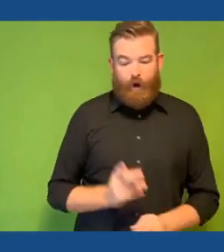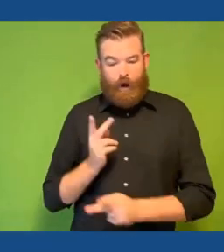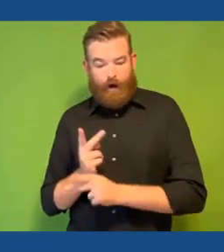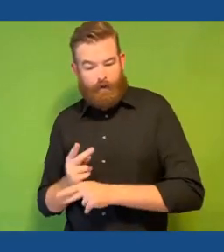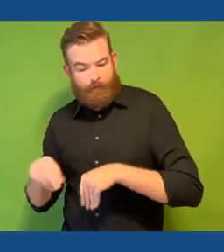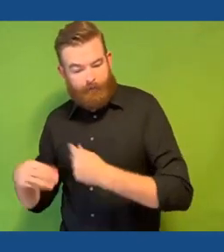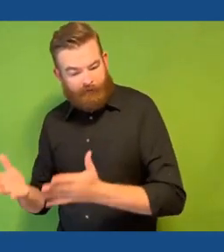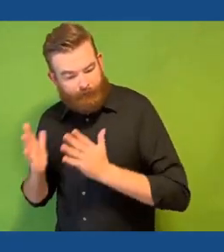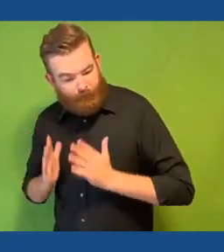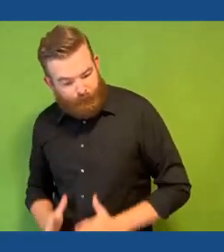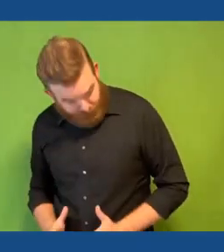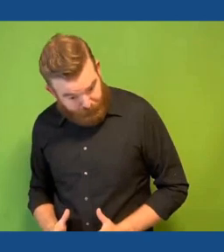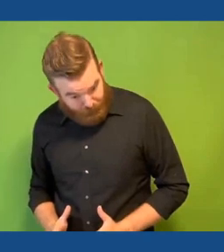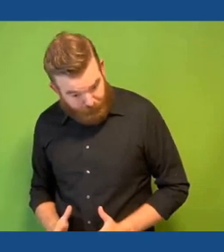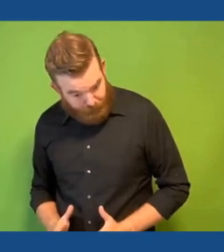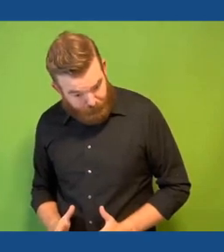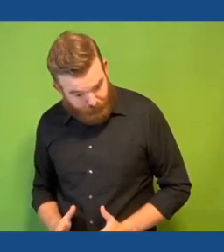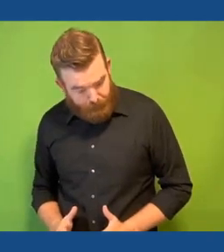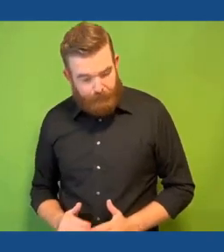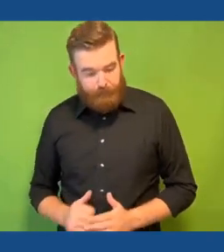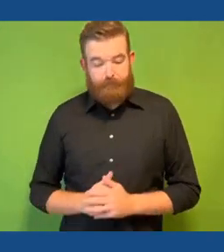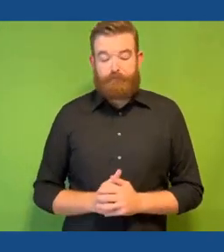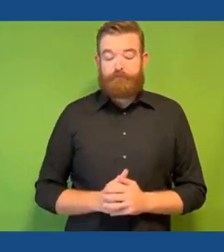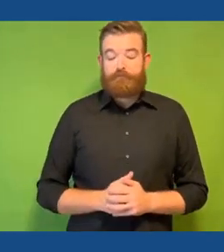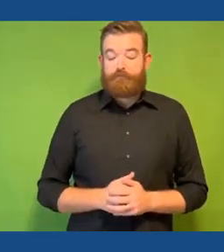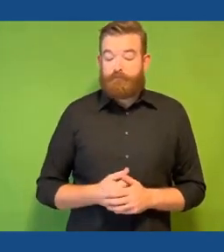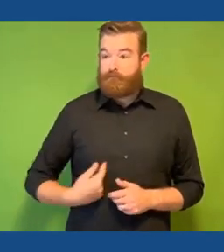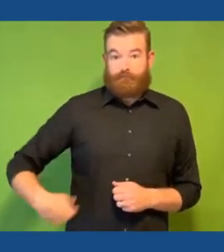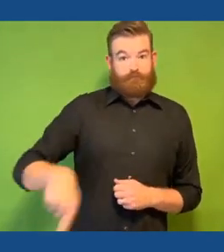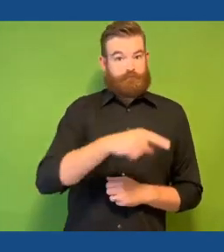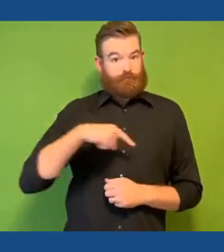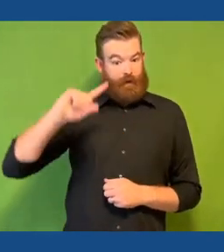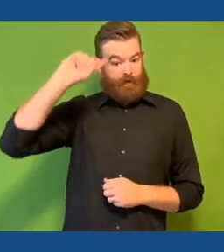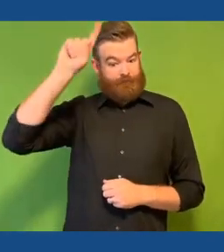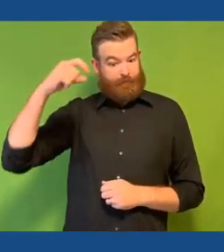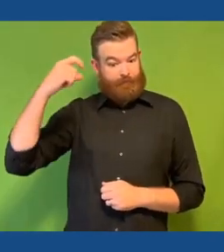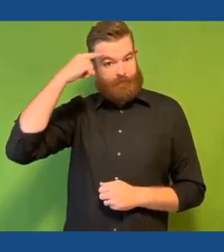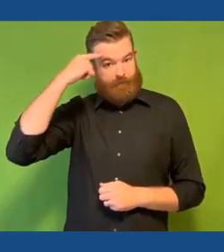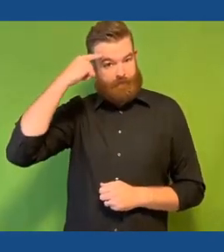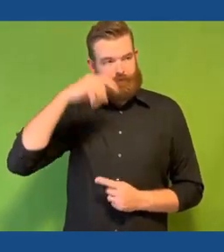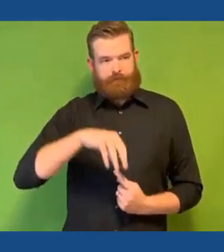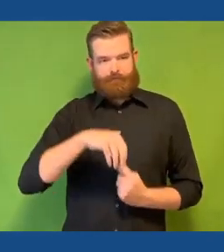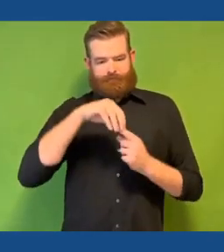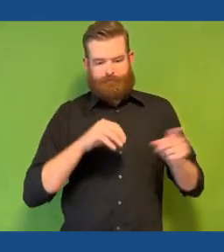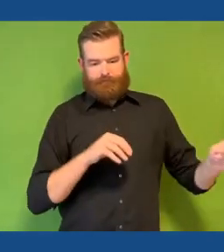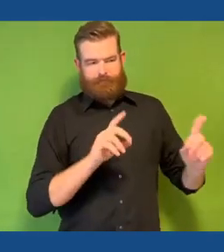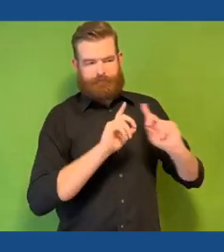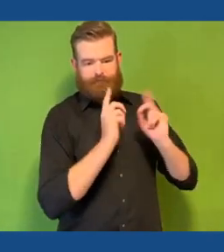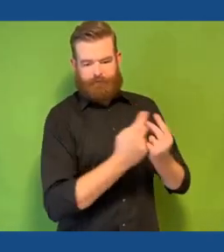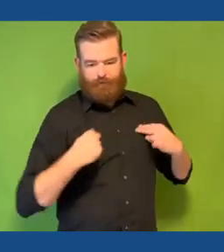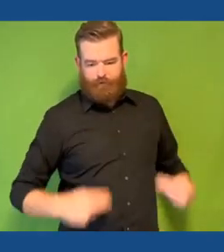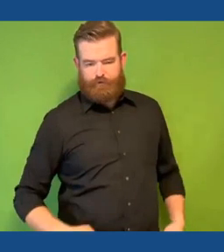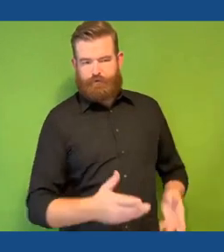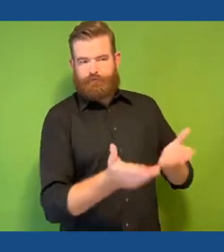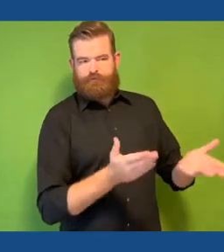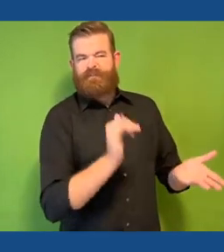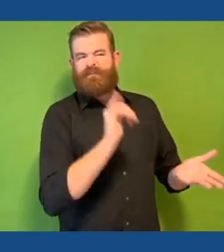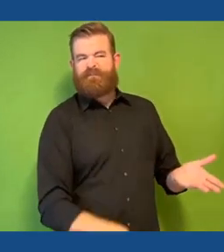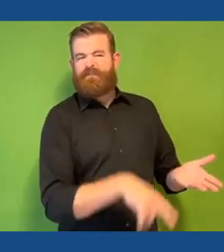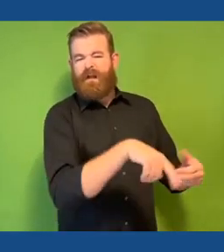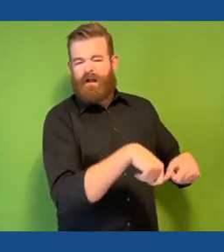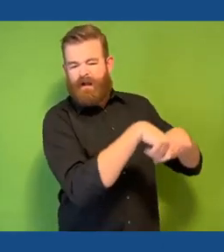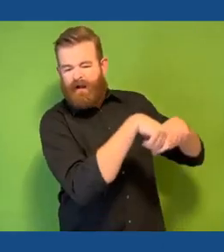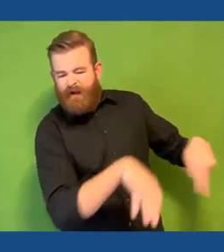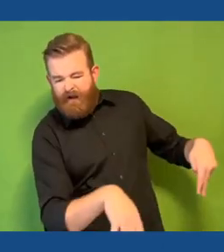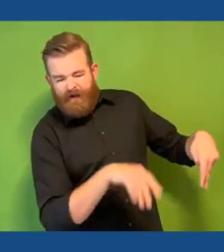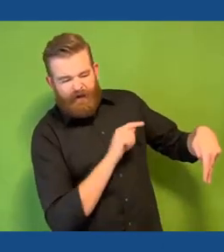and service providers and caregivers. Across our administration and especially at the Department of Human Services,